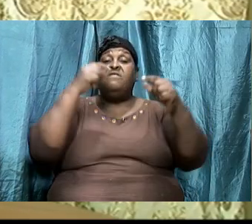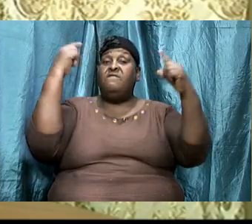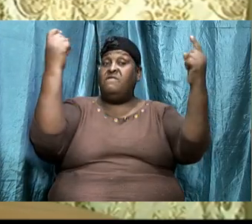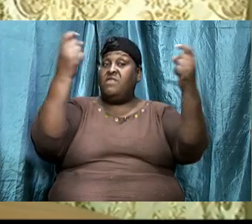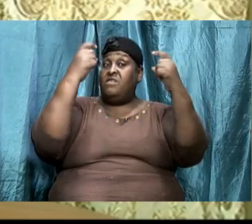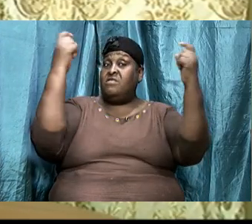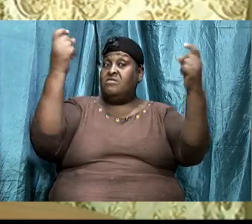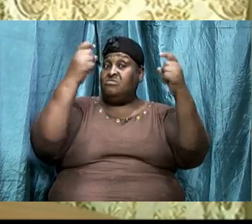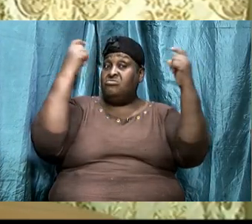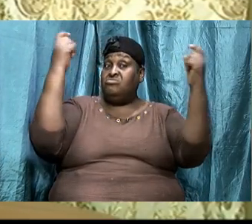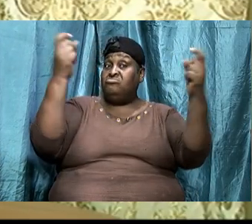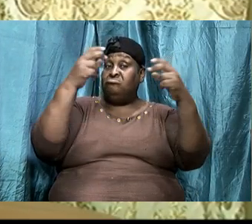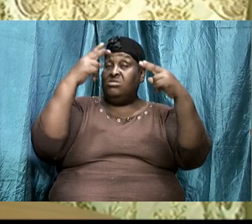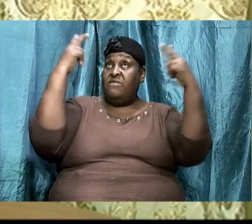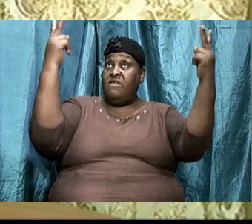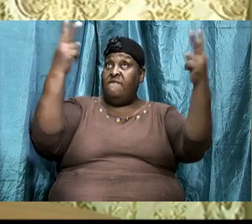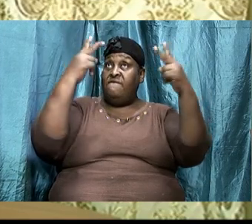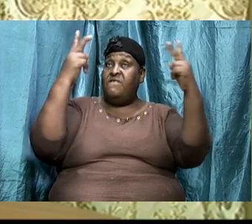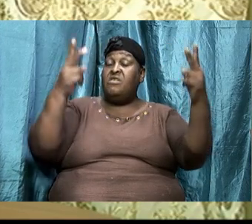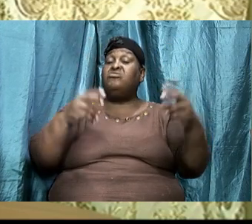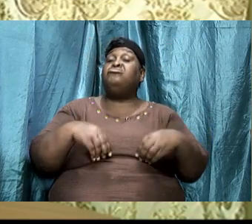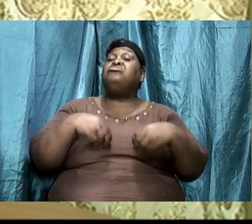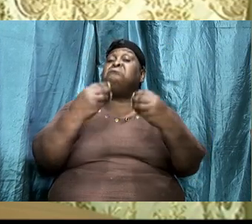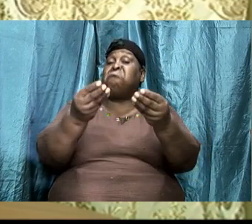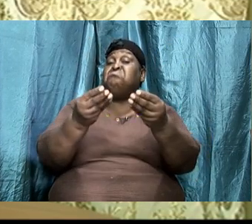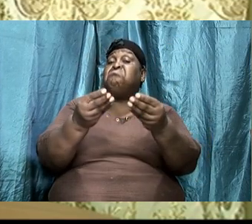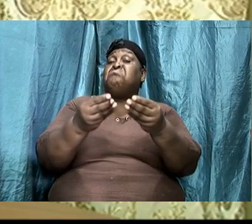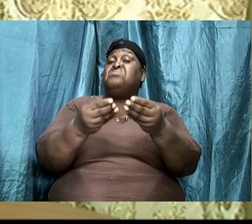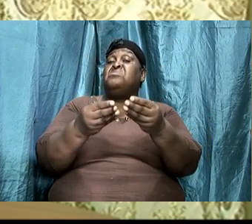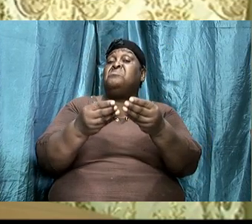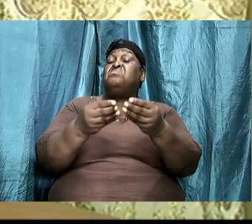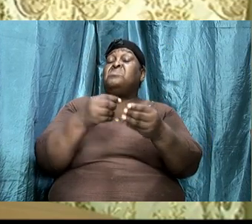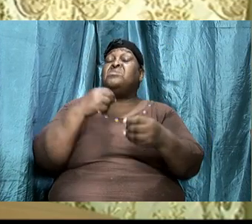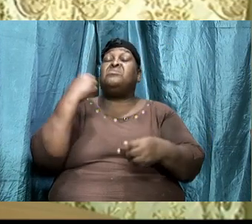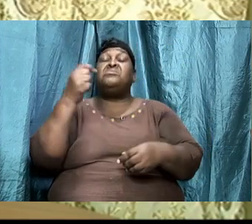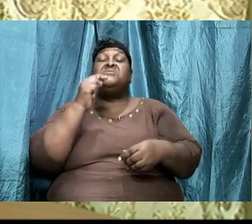you will also suffer a defeat.